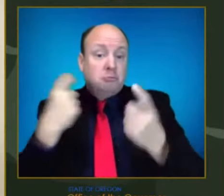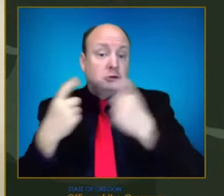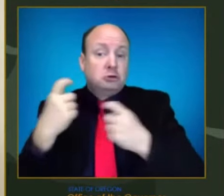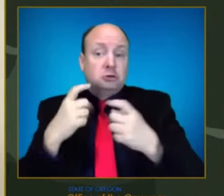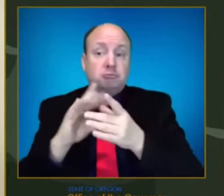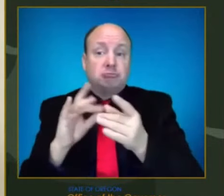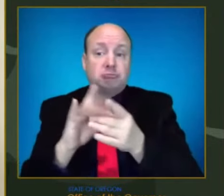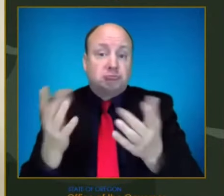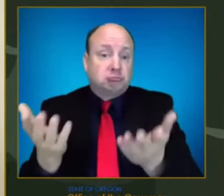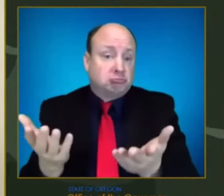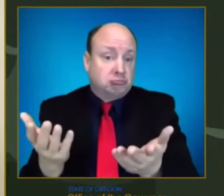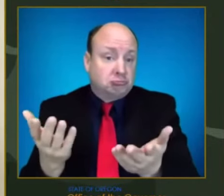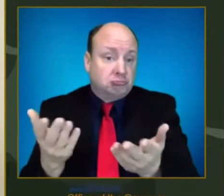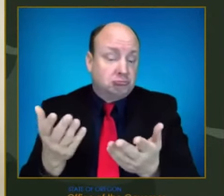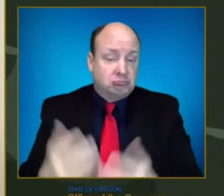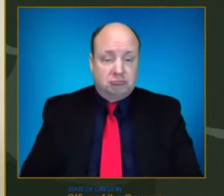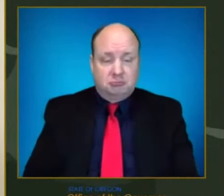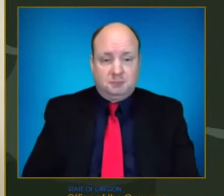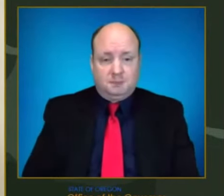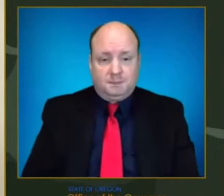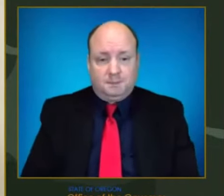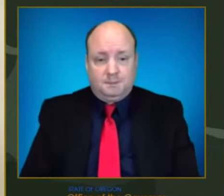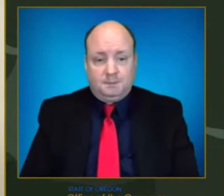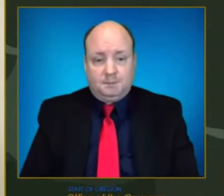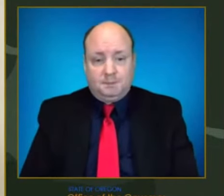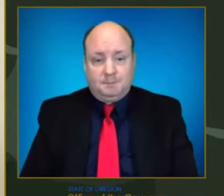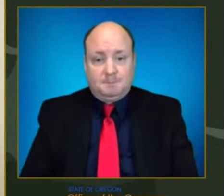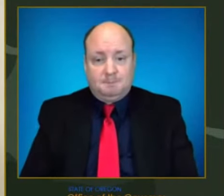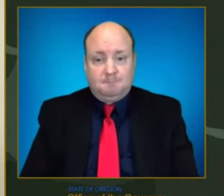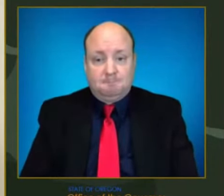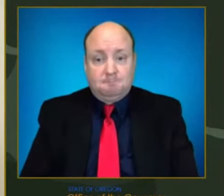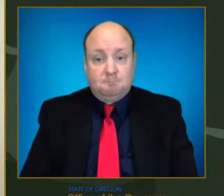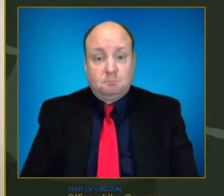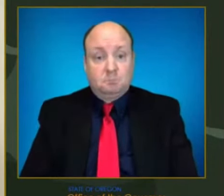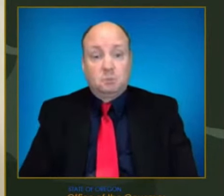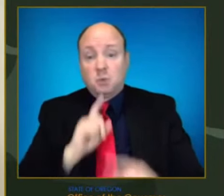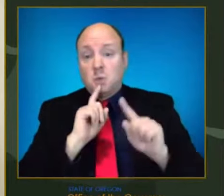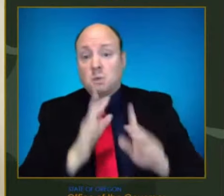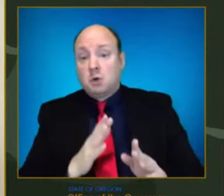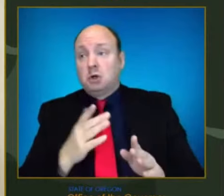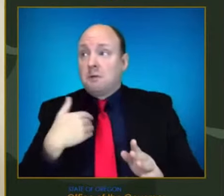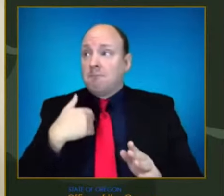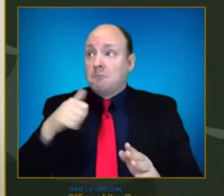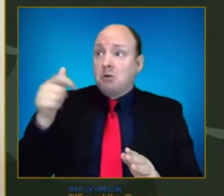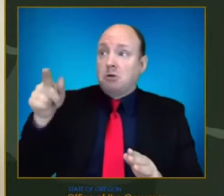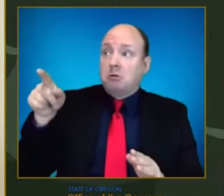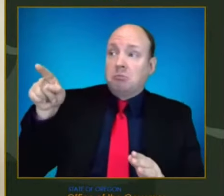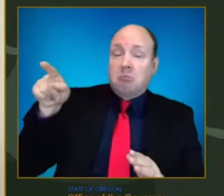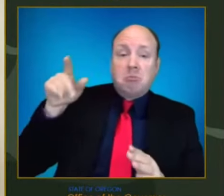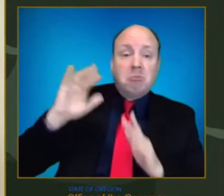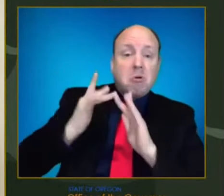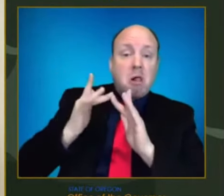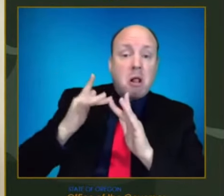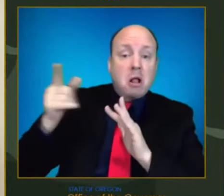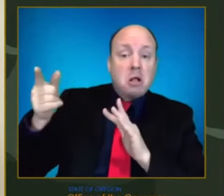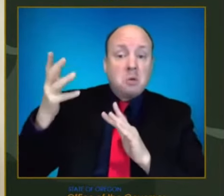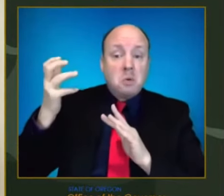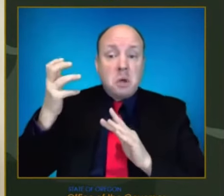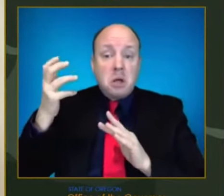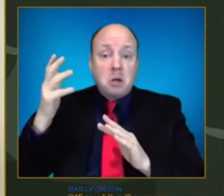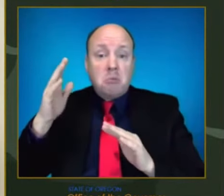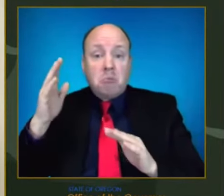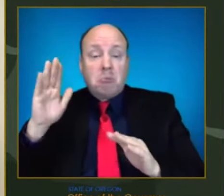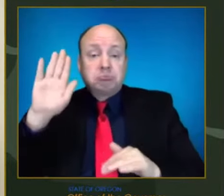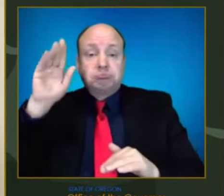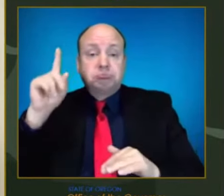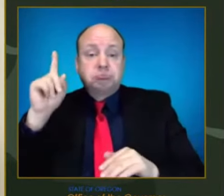Thank you, Governor. For the reporters on the line, just a quick reminder, we'll be using the raise your hand function to ask a question. We'll start first with Gary